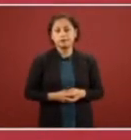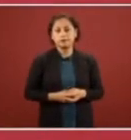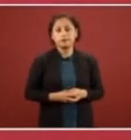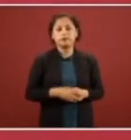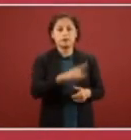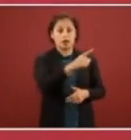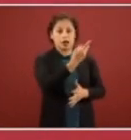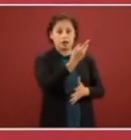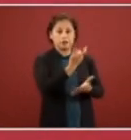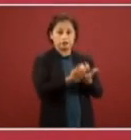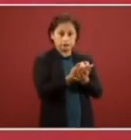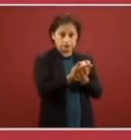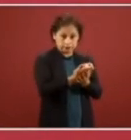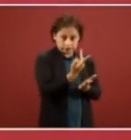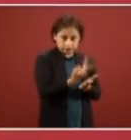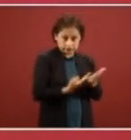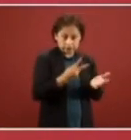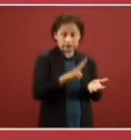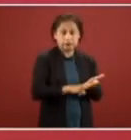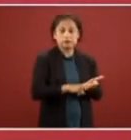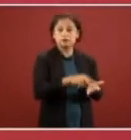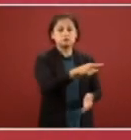the double wage